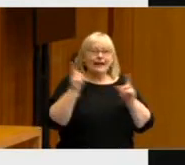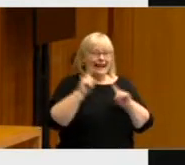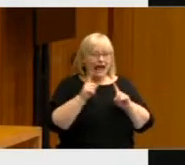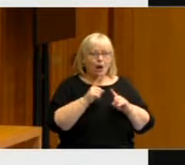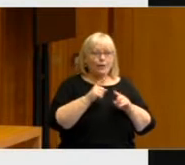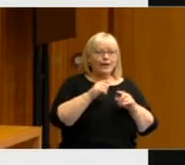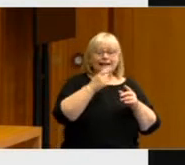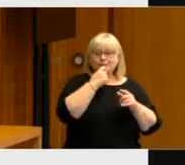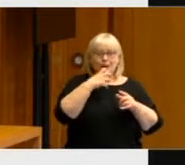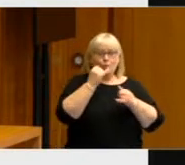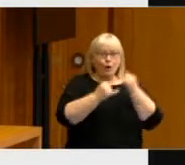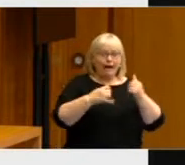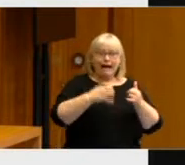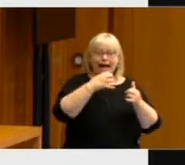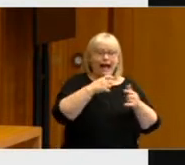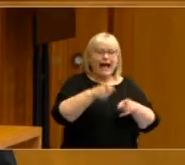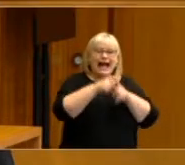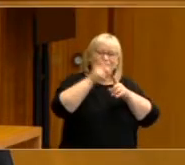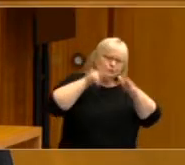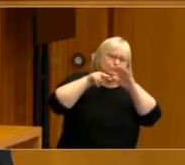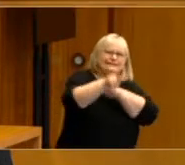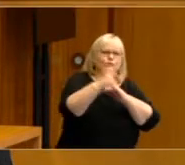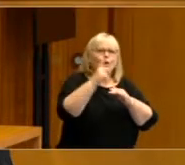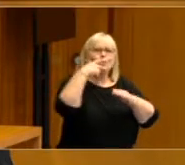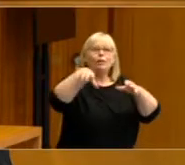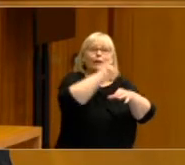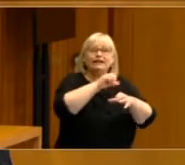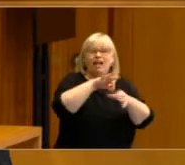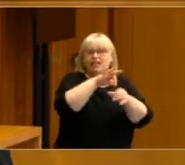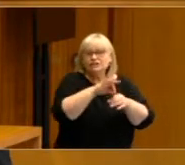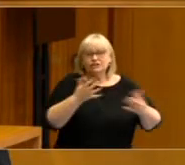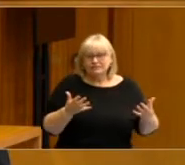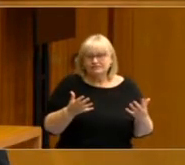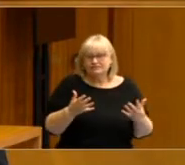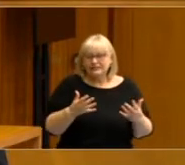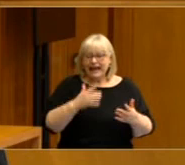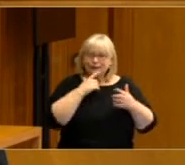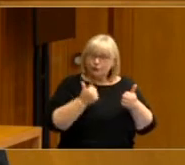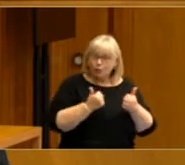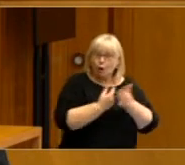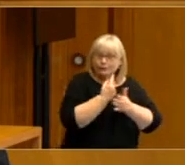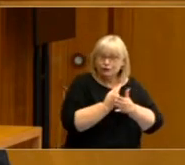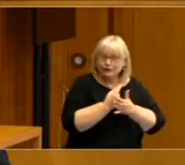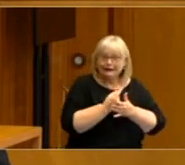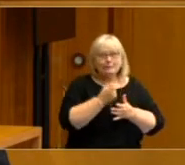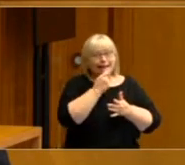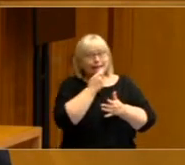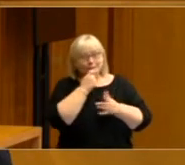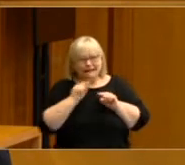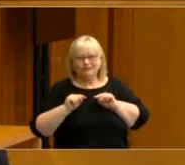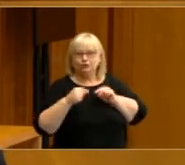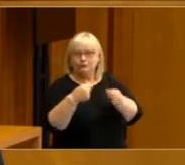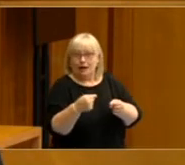unpredictable elections. And this is both an opportunity and a challenge for political parties,